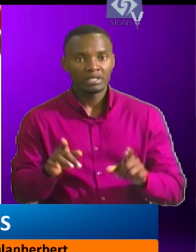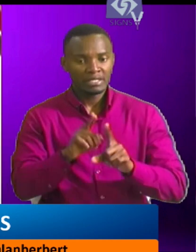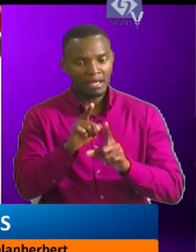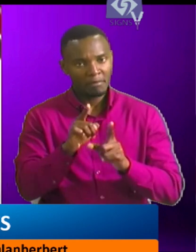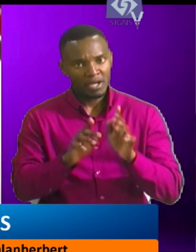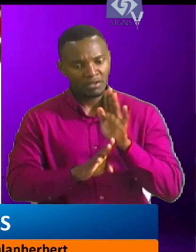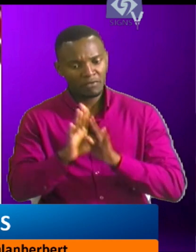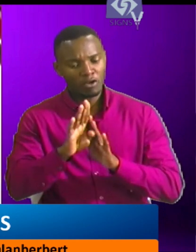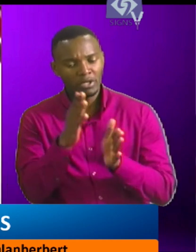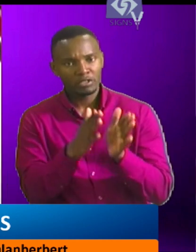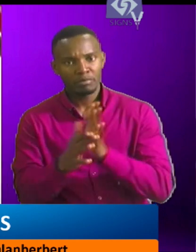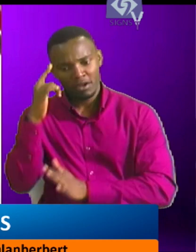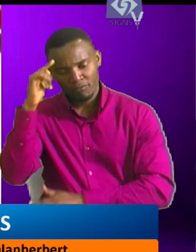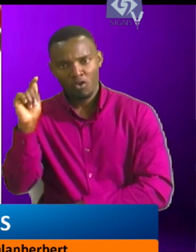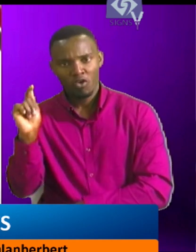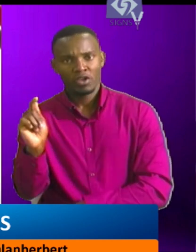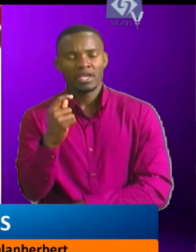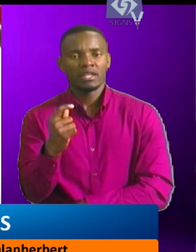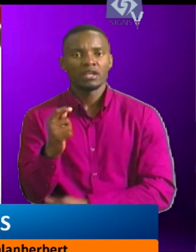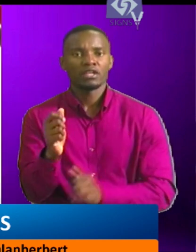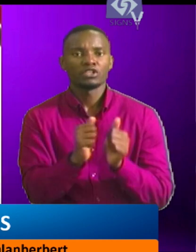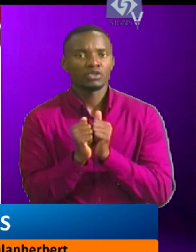Taifa Letula Kenya, Tukiwa Pamoja.